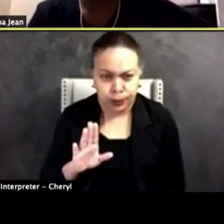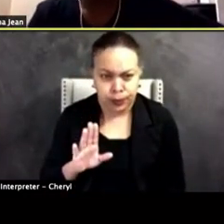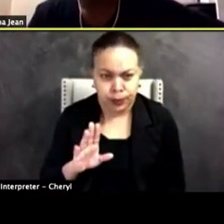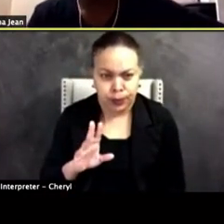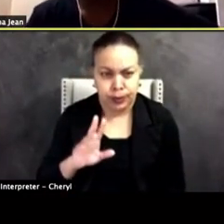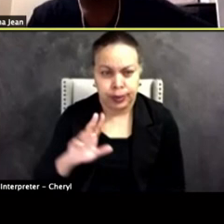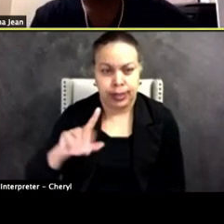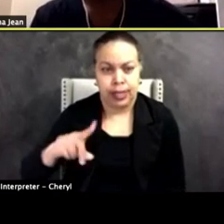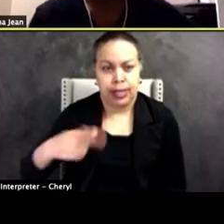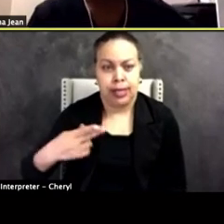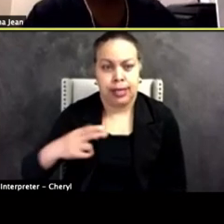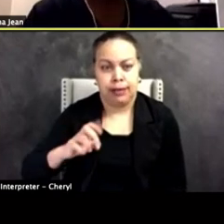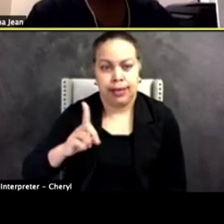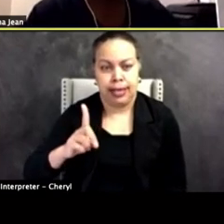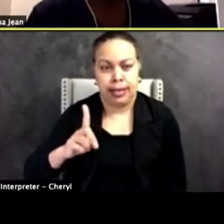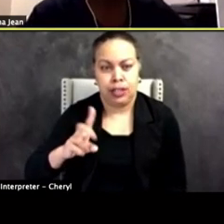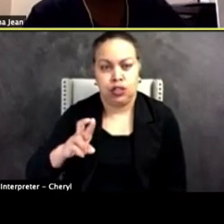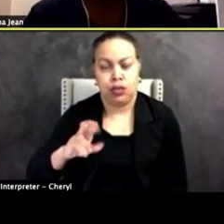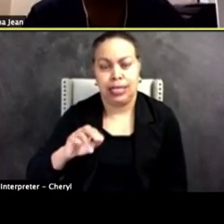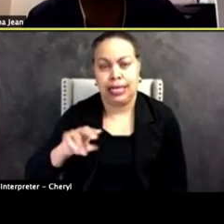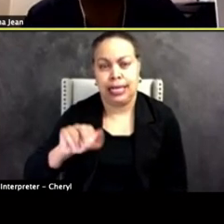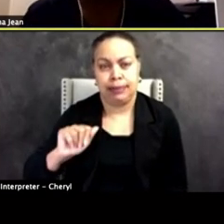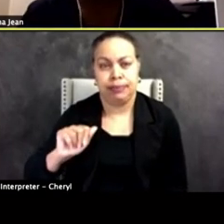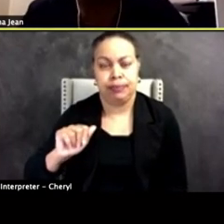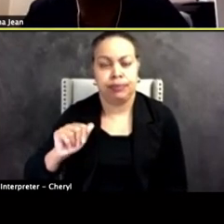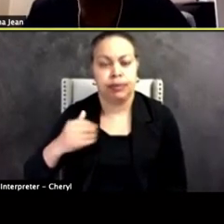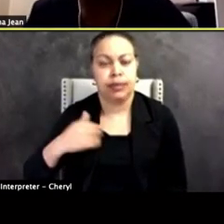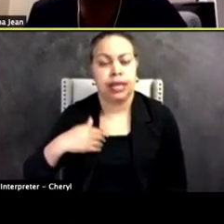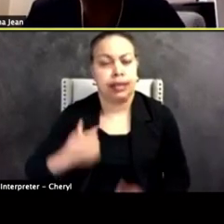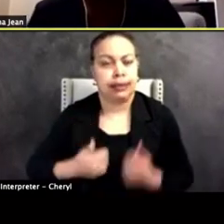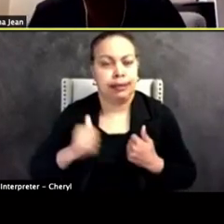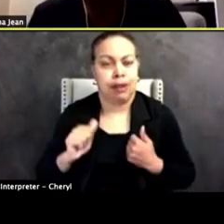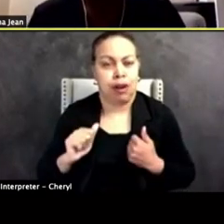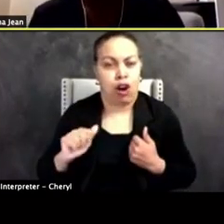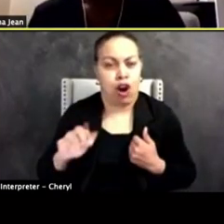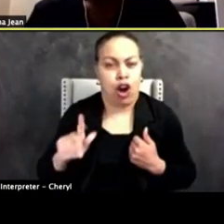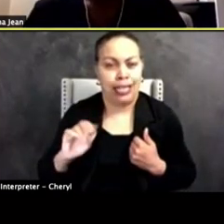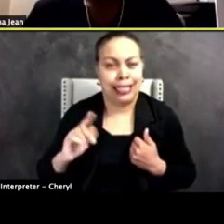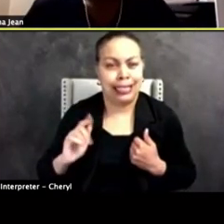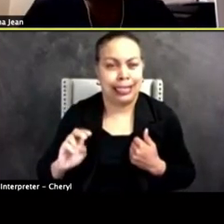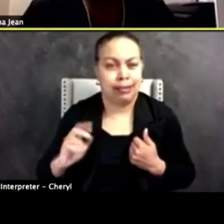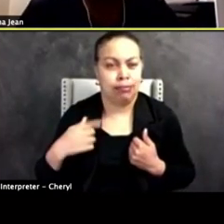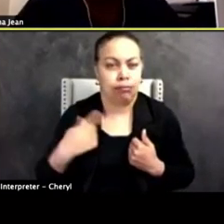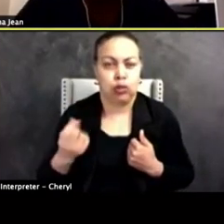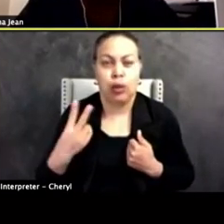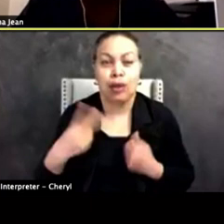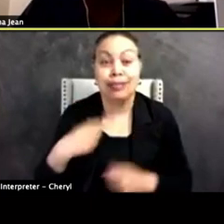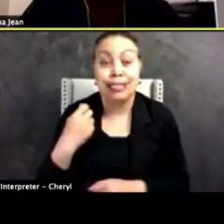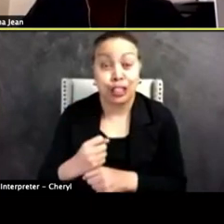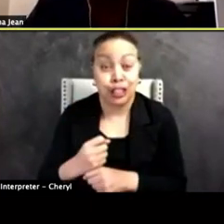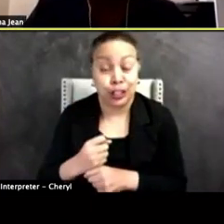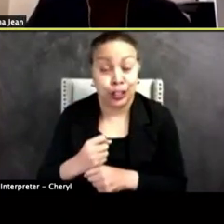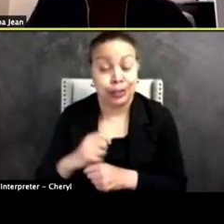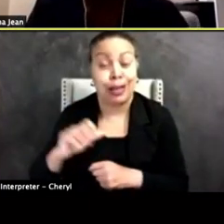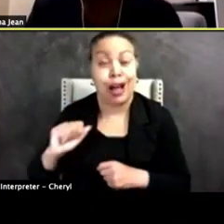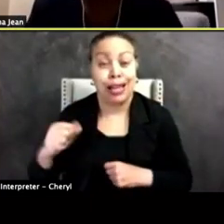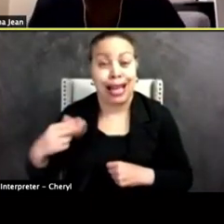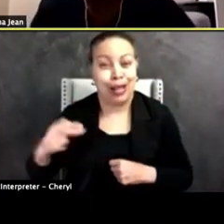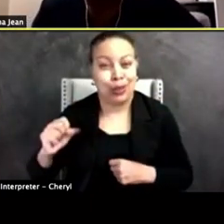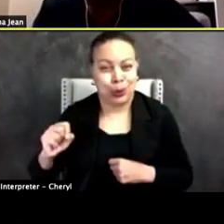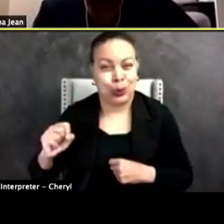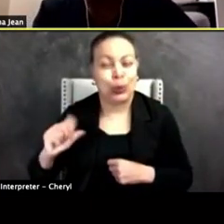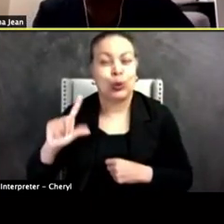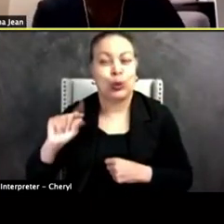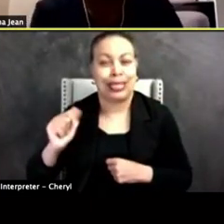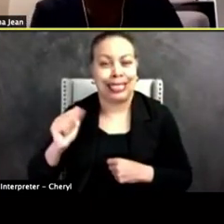Let me introduce myself first. So I am an Arlington resident for the past 12 years. Arlington High School 2019 graduate, and I'm